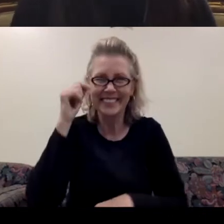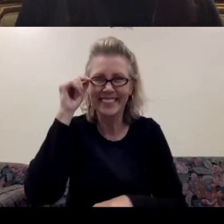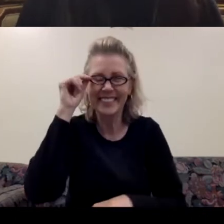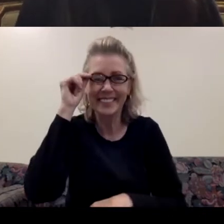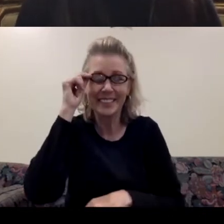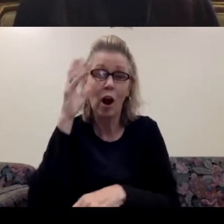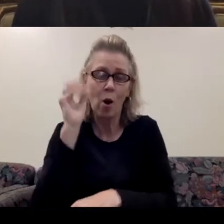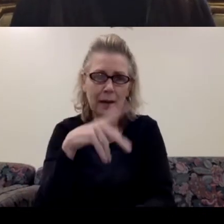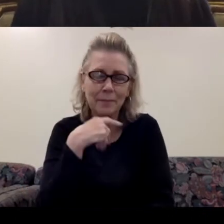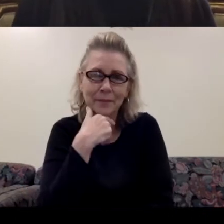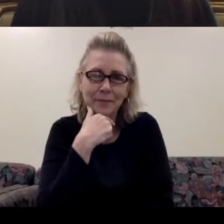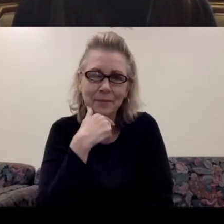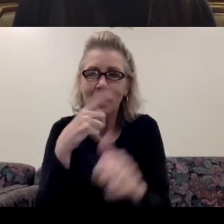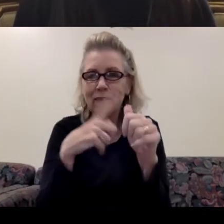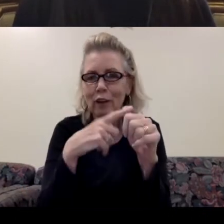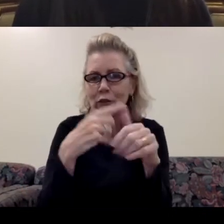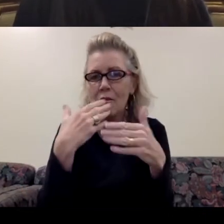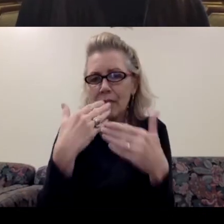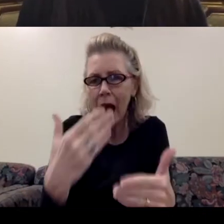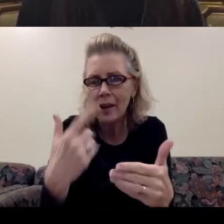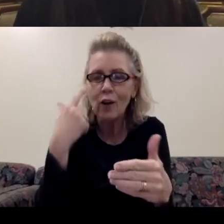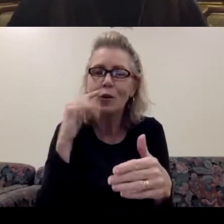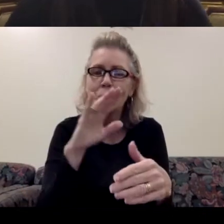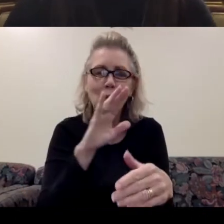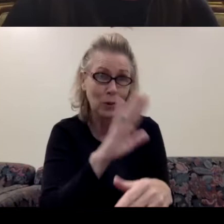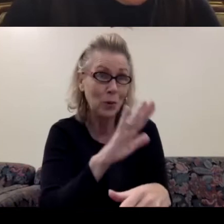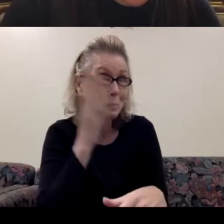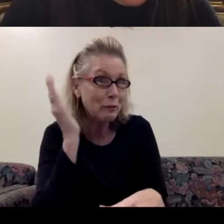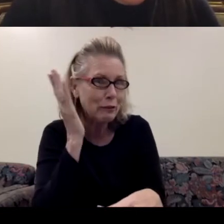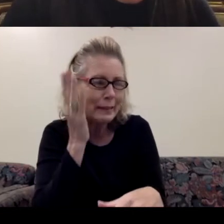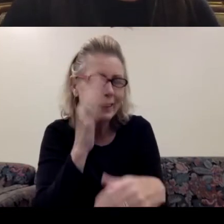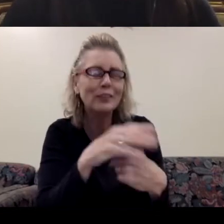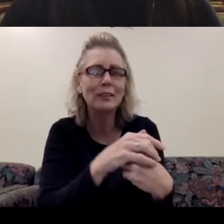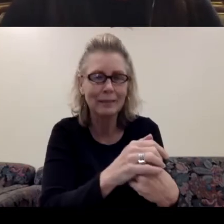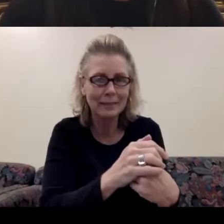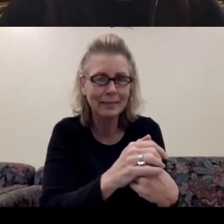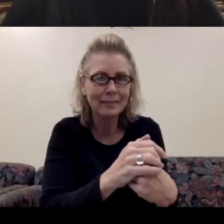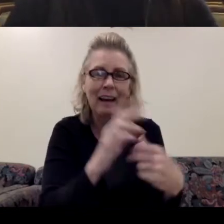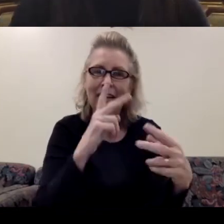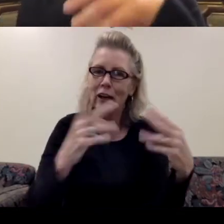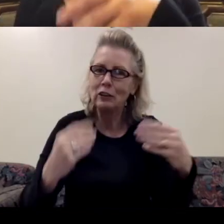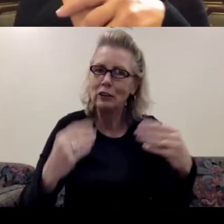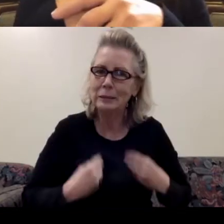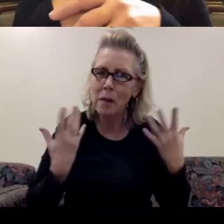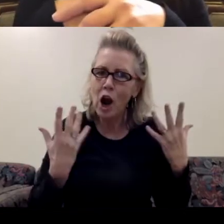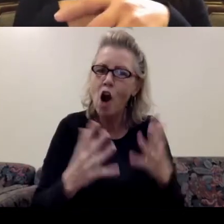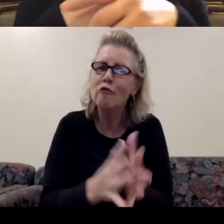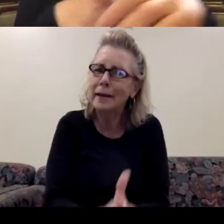Well, first, let me thank you for your presentation. mean, it was very inspiring. And